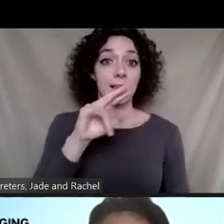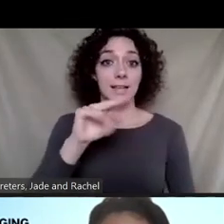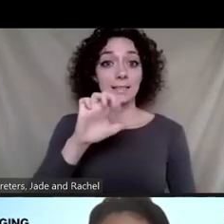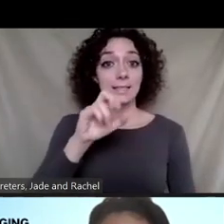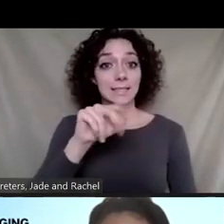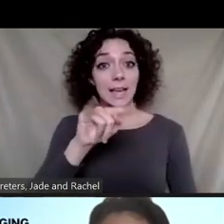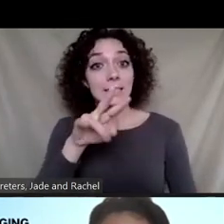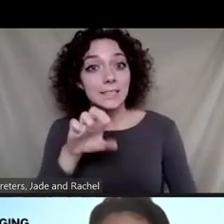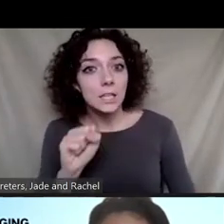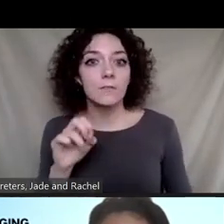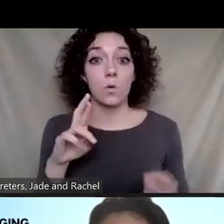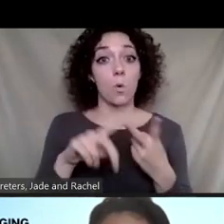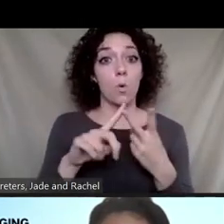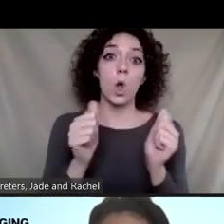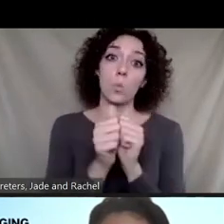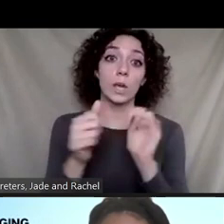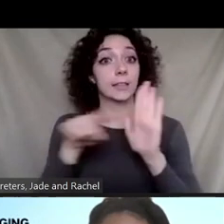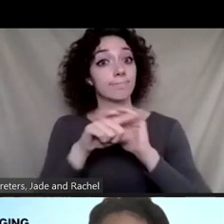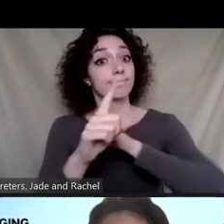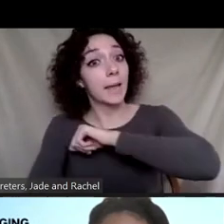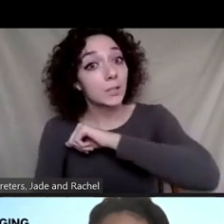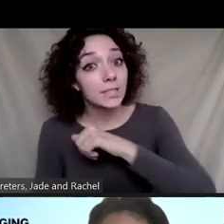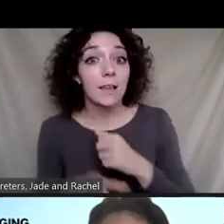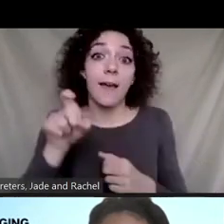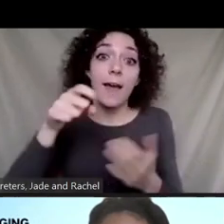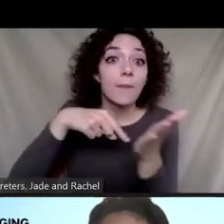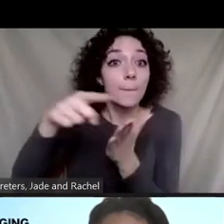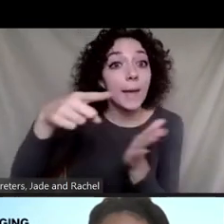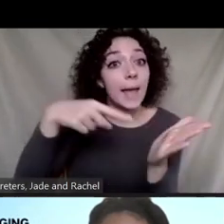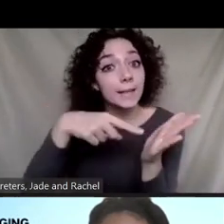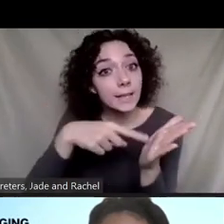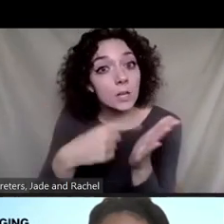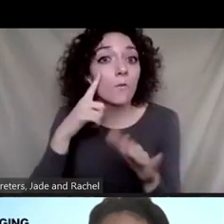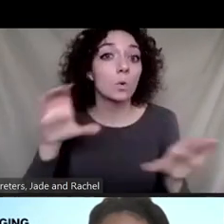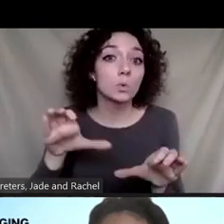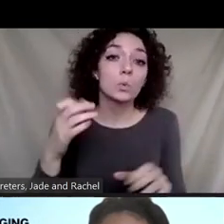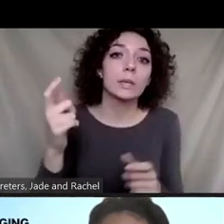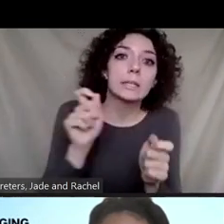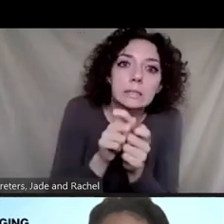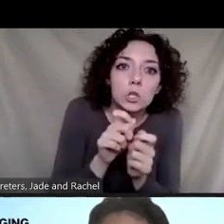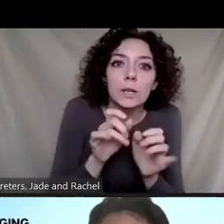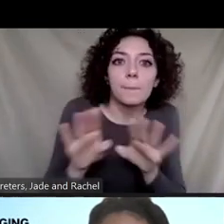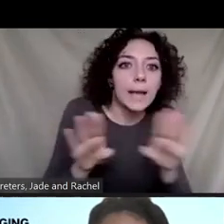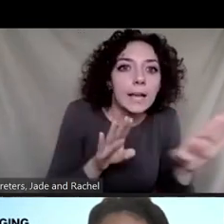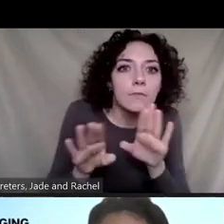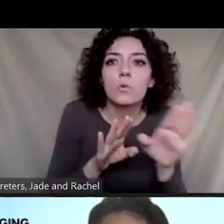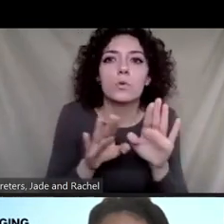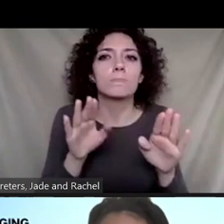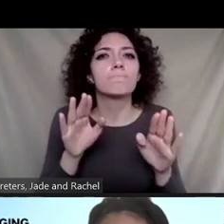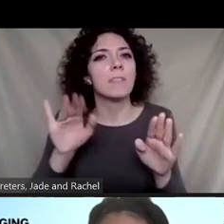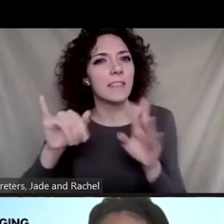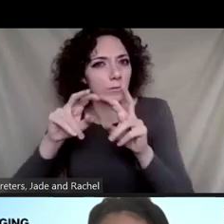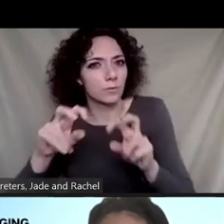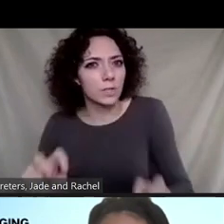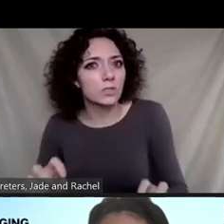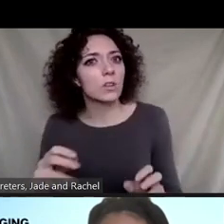to penalties where they have to pay a fee for doing a certain behavior? But I think